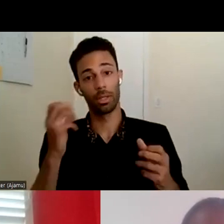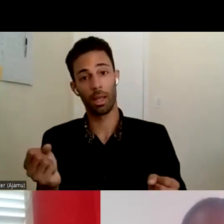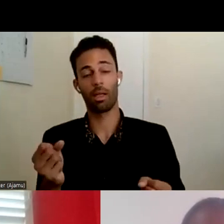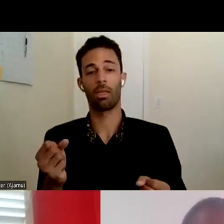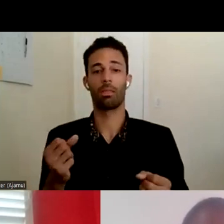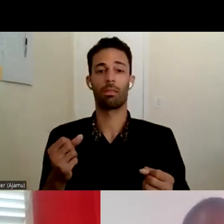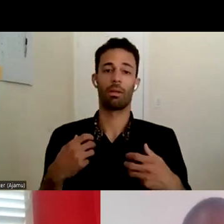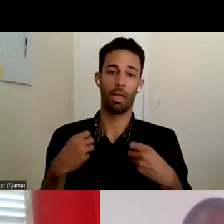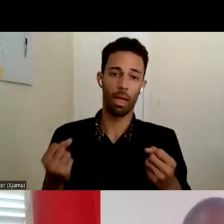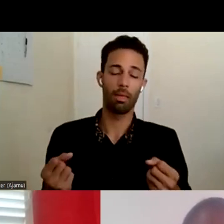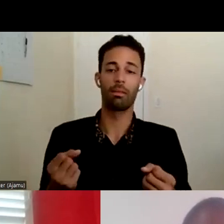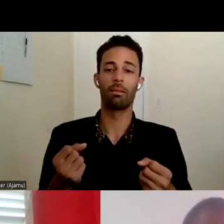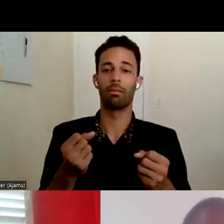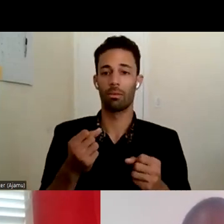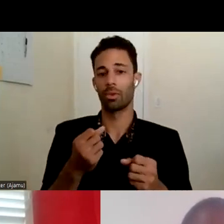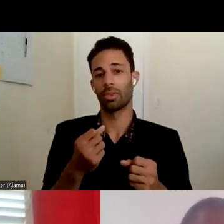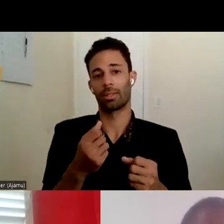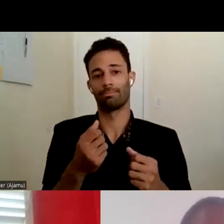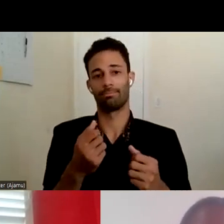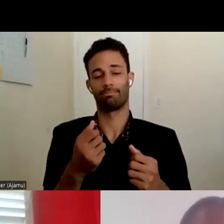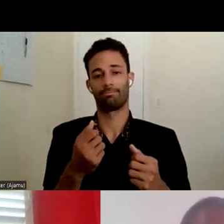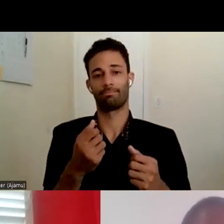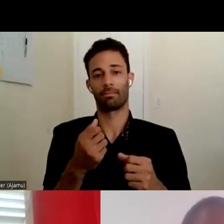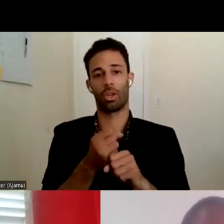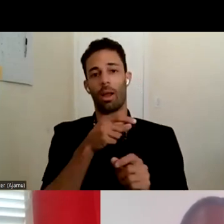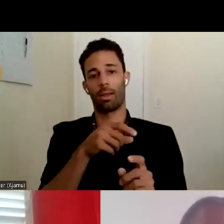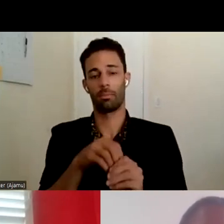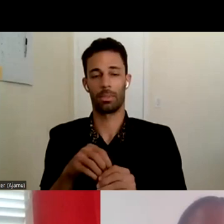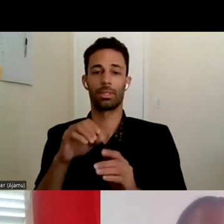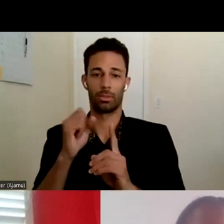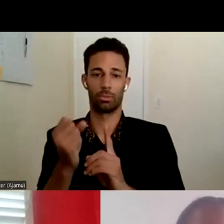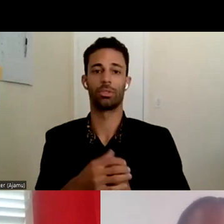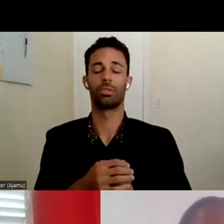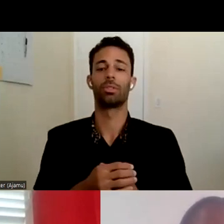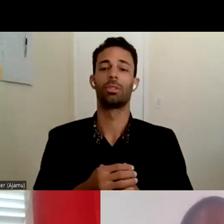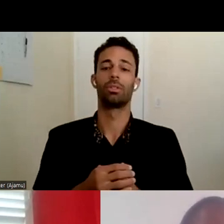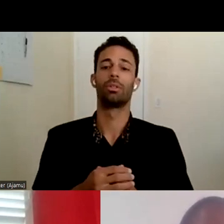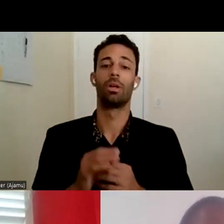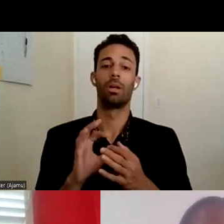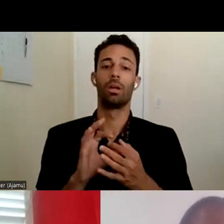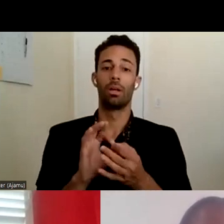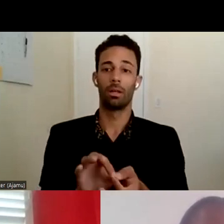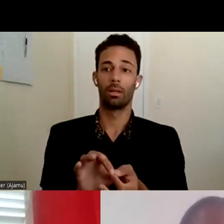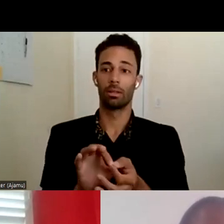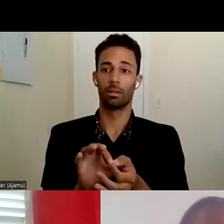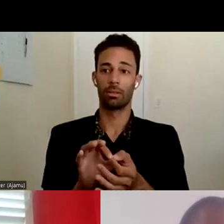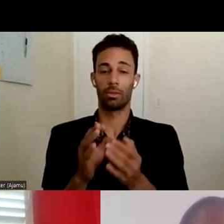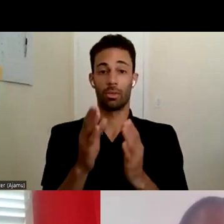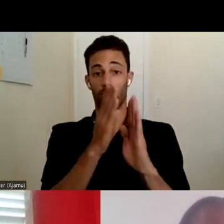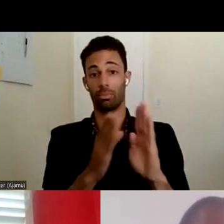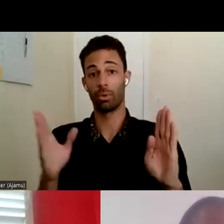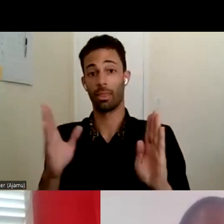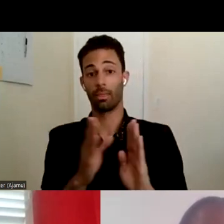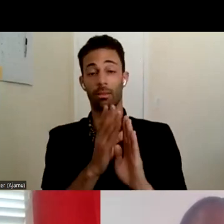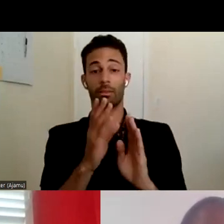that is you know getting him to this point. In terms of the kind of breadth of breadth of services we're talking